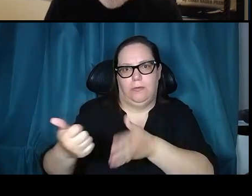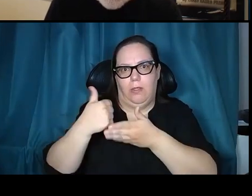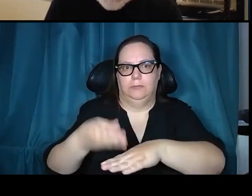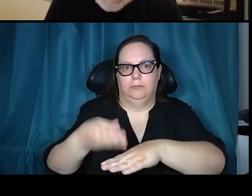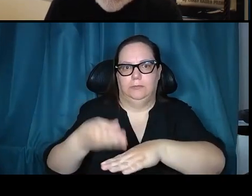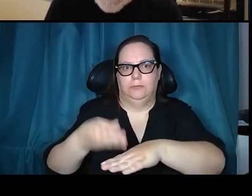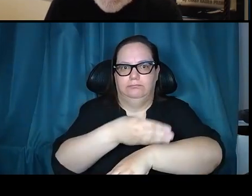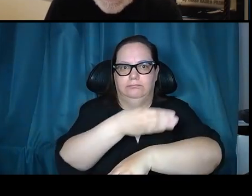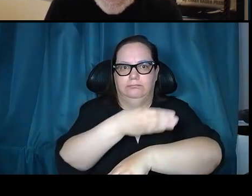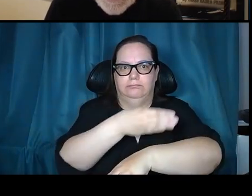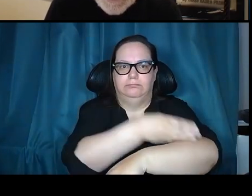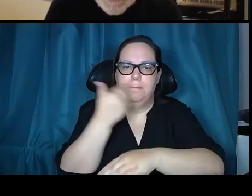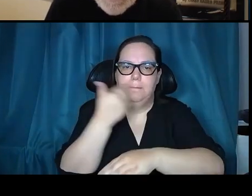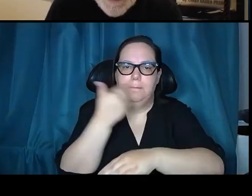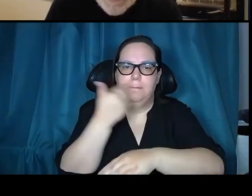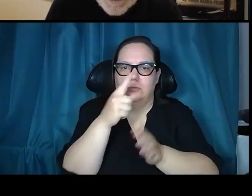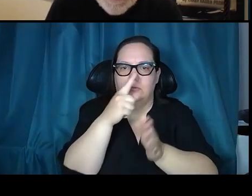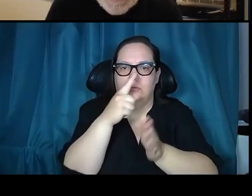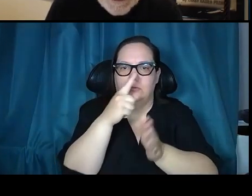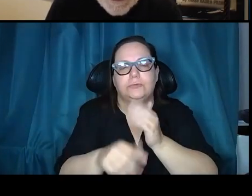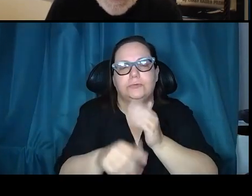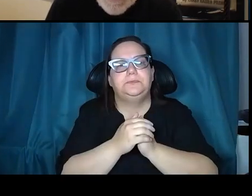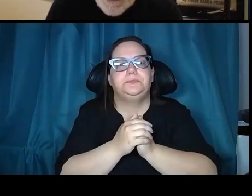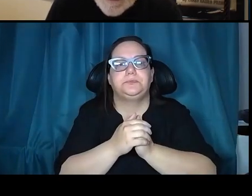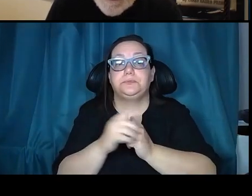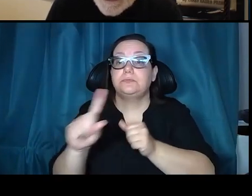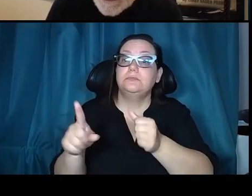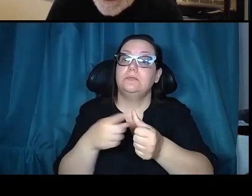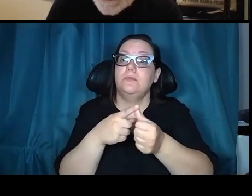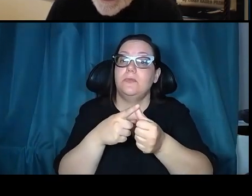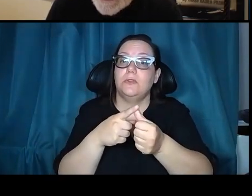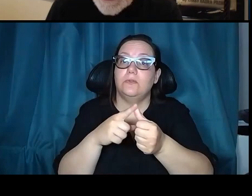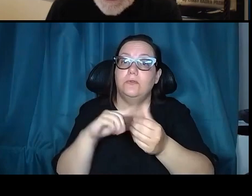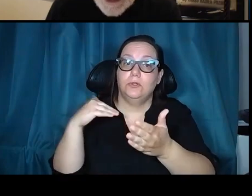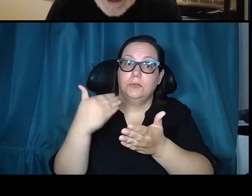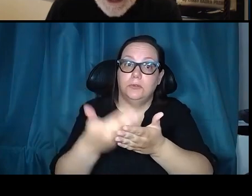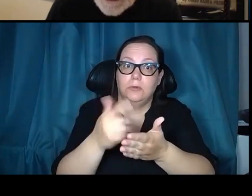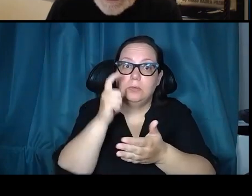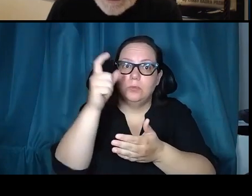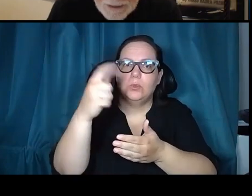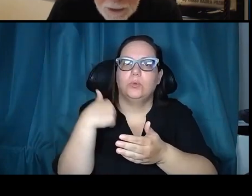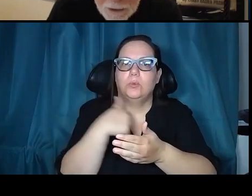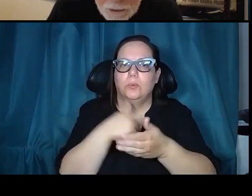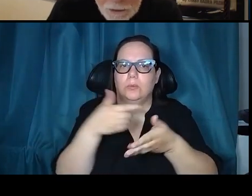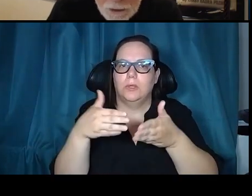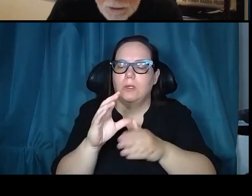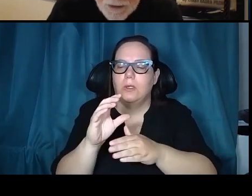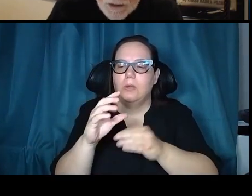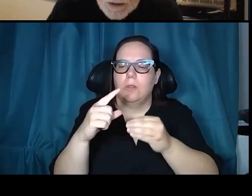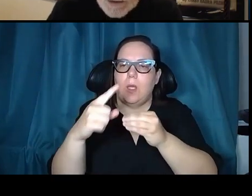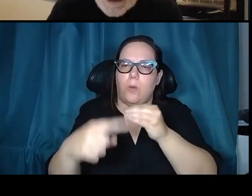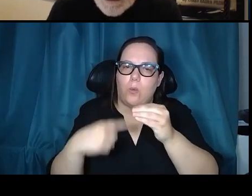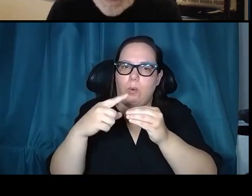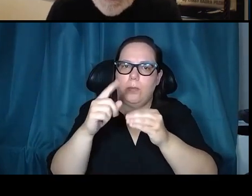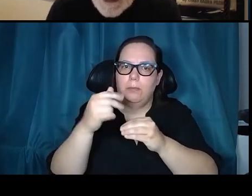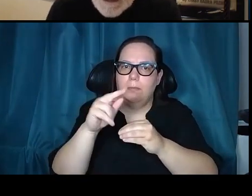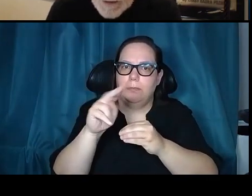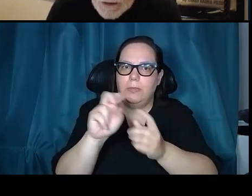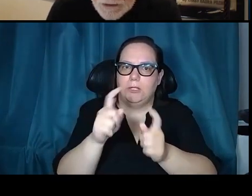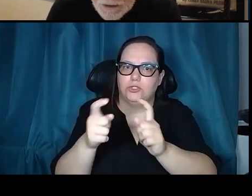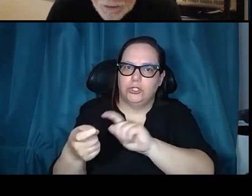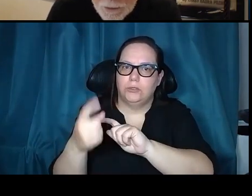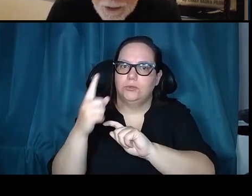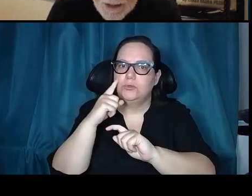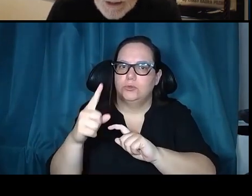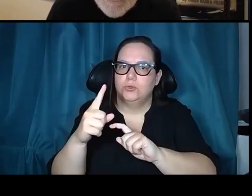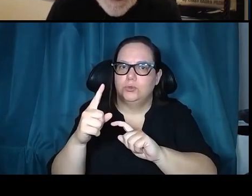So the first scientific expedition to the moon, we enabled orbital plane change to access high latitudes. We increased the number of EVA